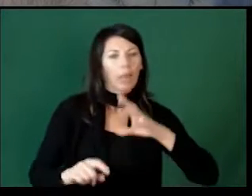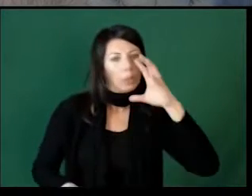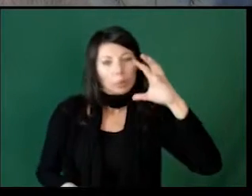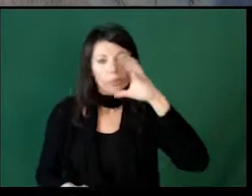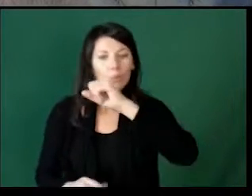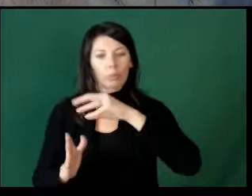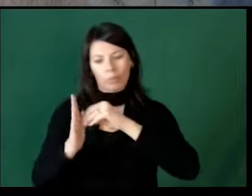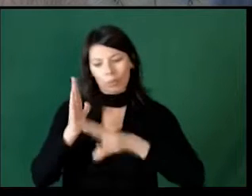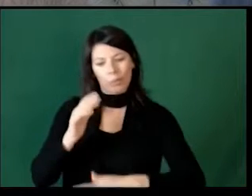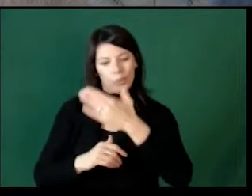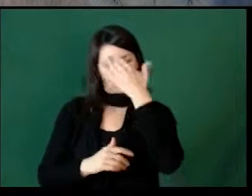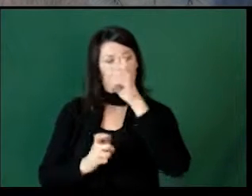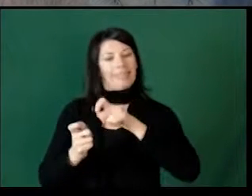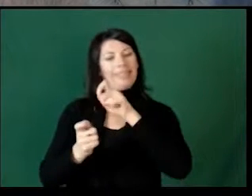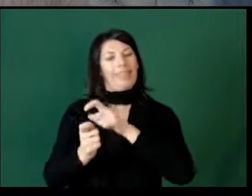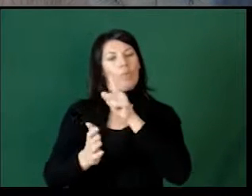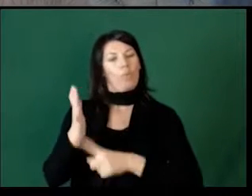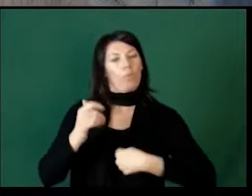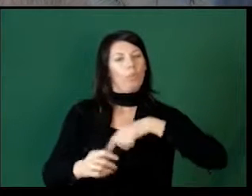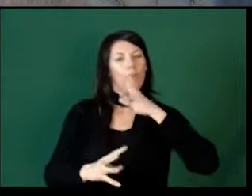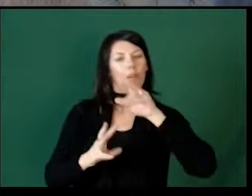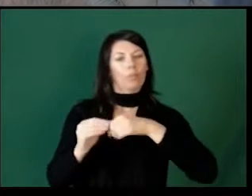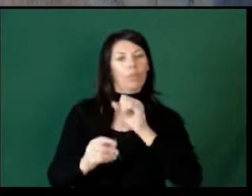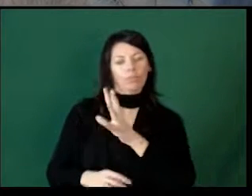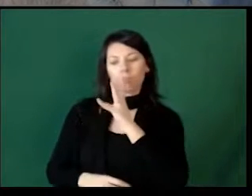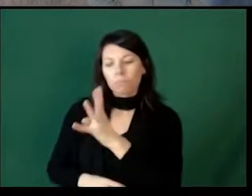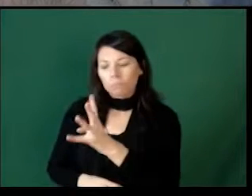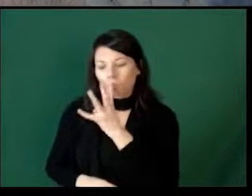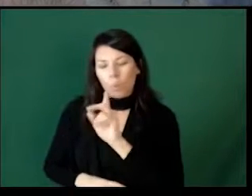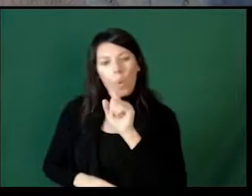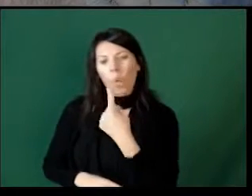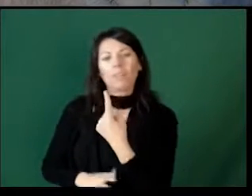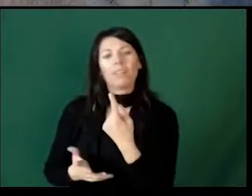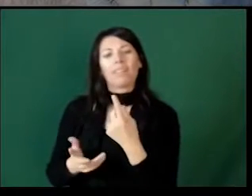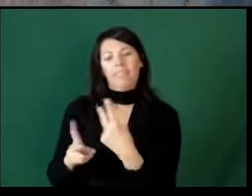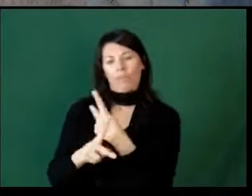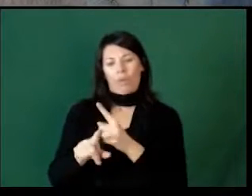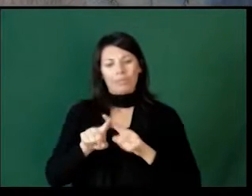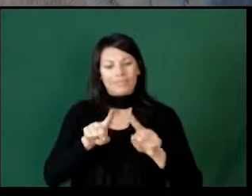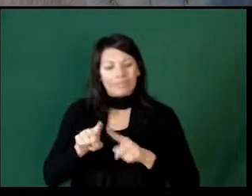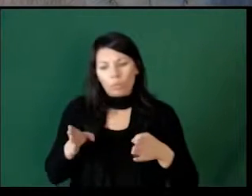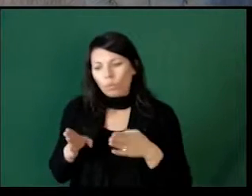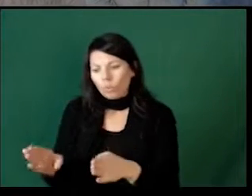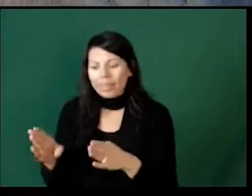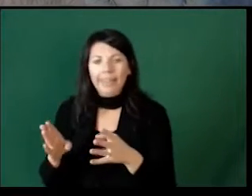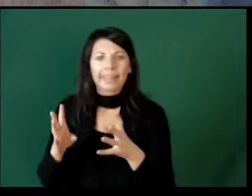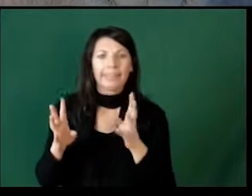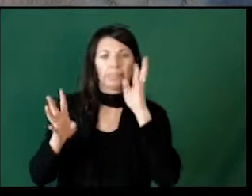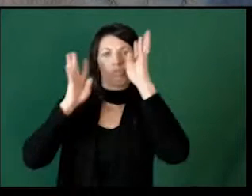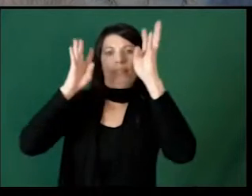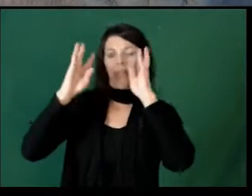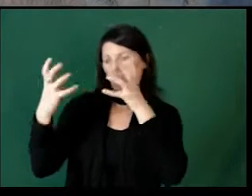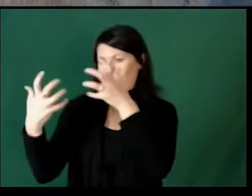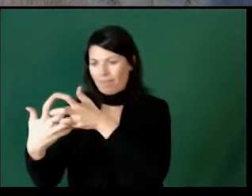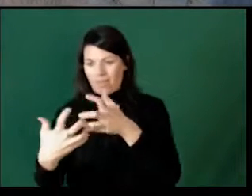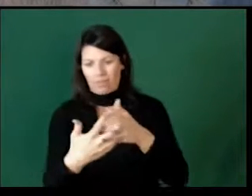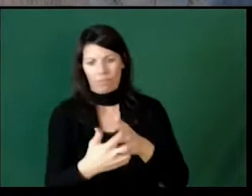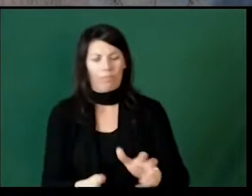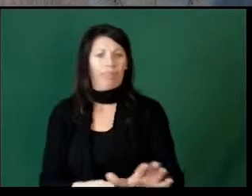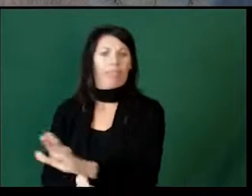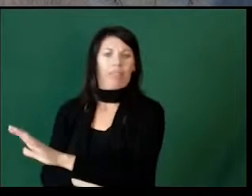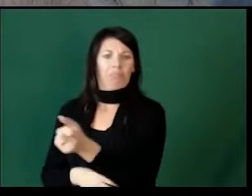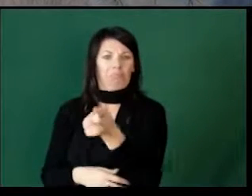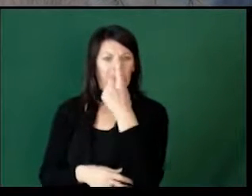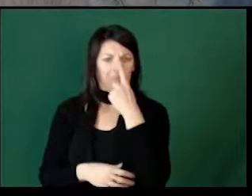We can't assume that the student knows exactly what we're talking about just verbally. We might need to kind of figure out different ways to be creative and kind of match the